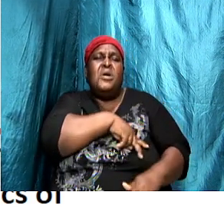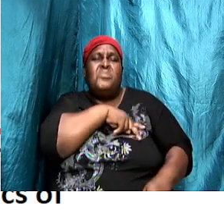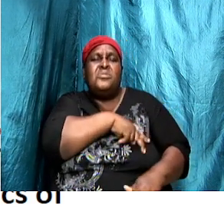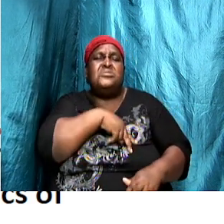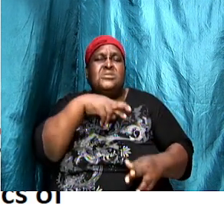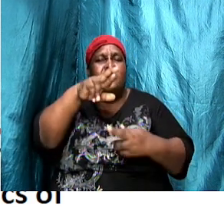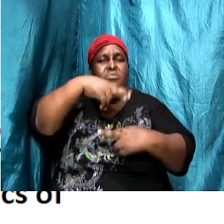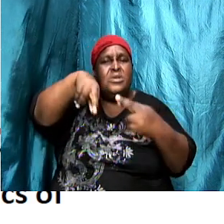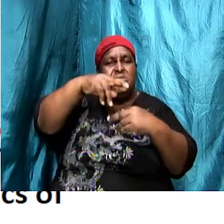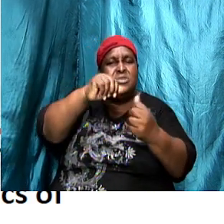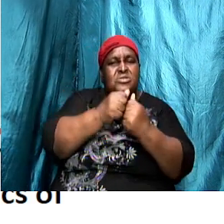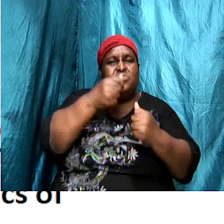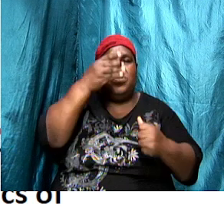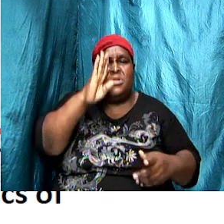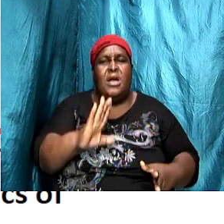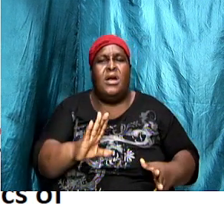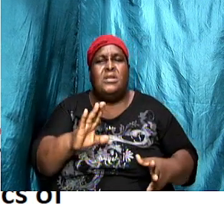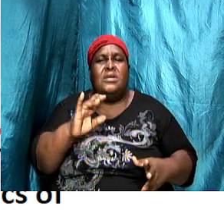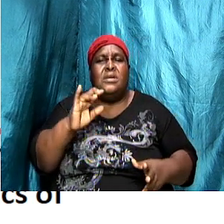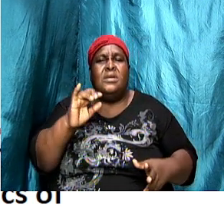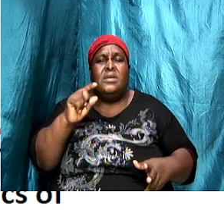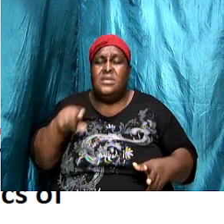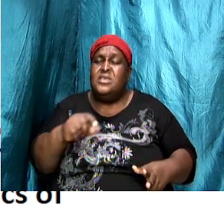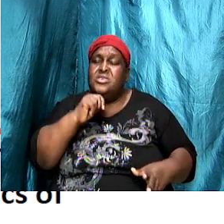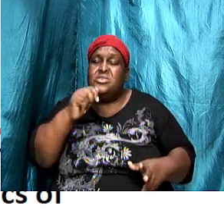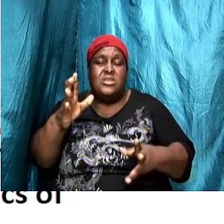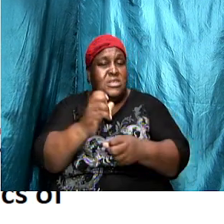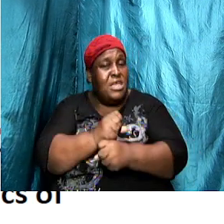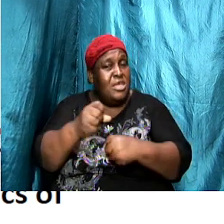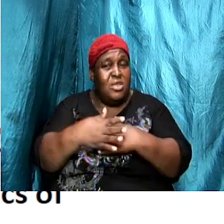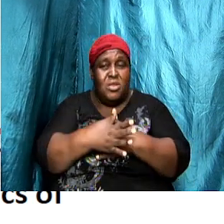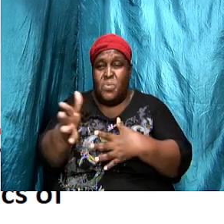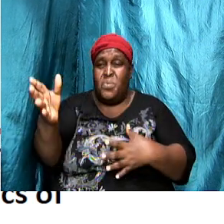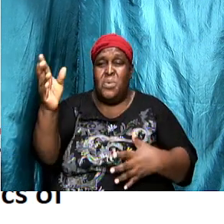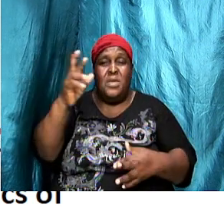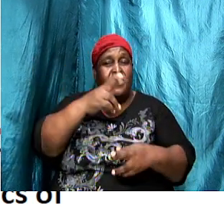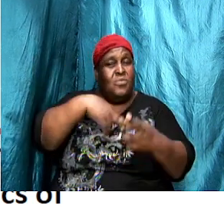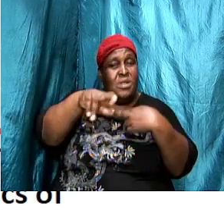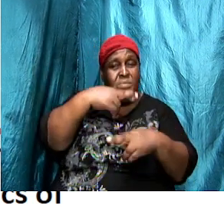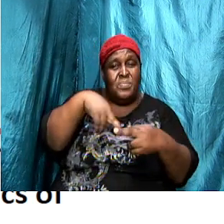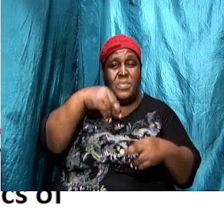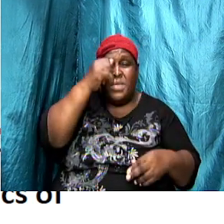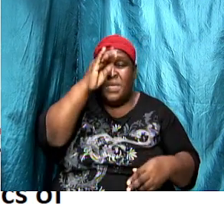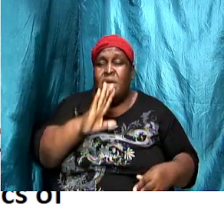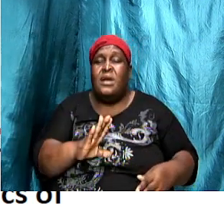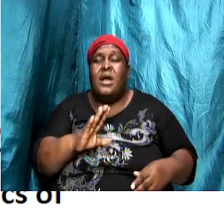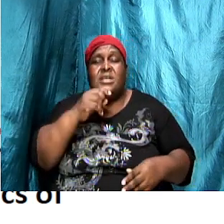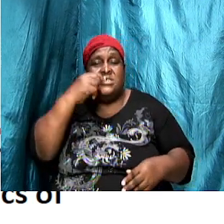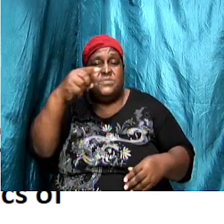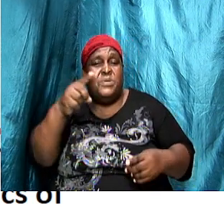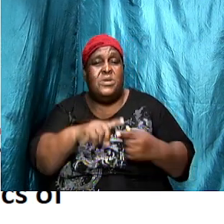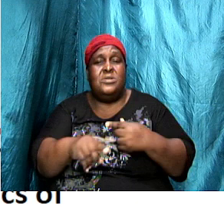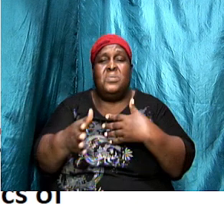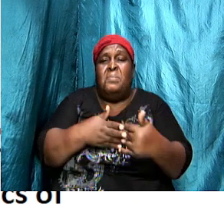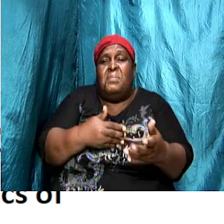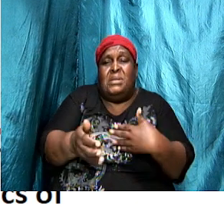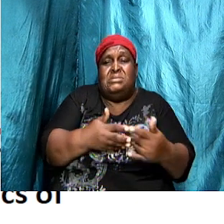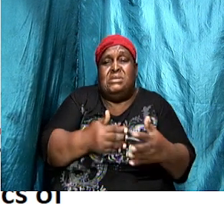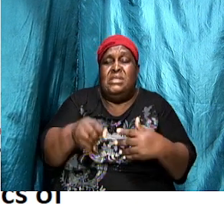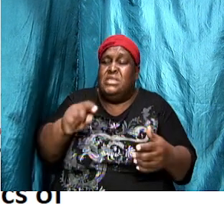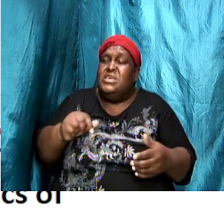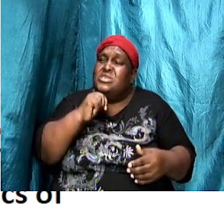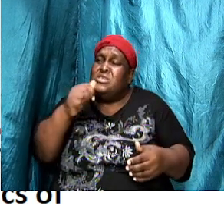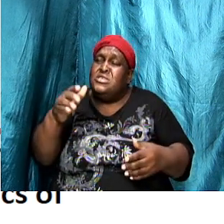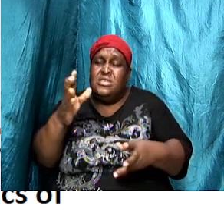and this is not taking away that relationship all of us God speak to and matters this is not taking away